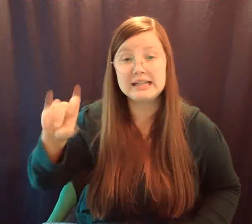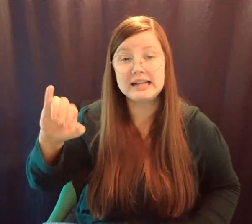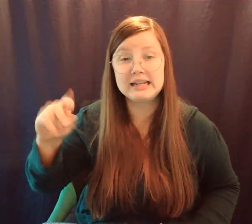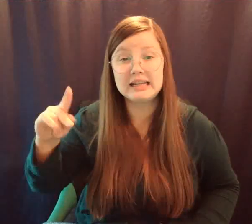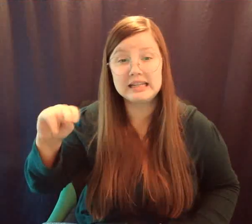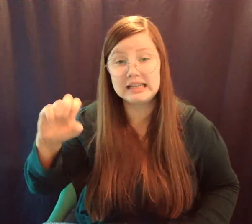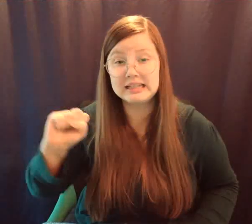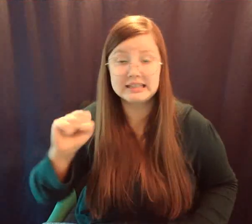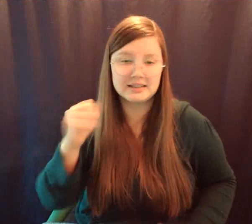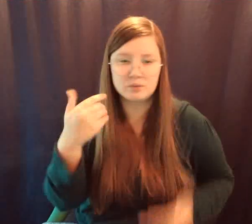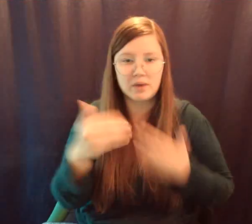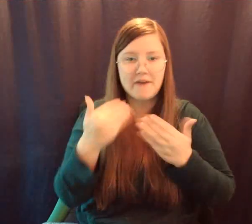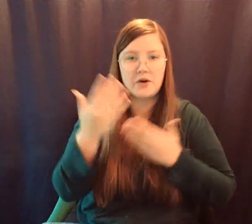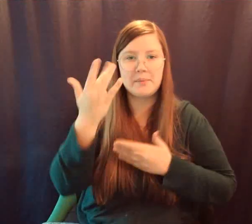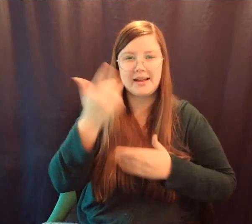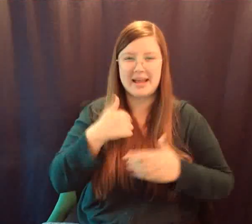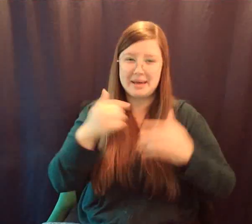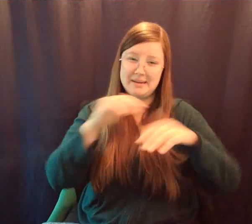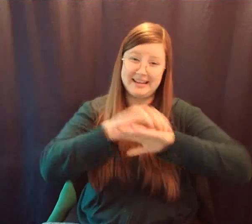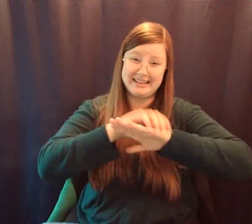right now.